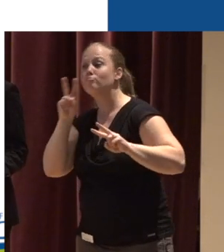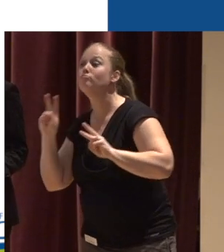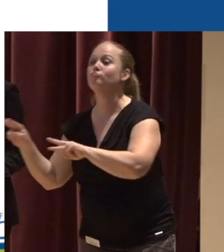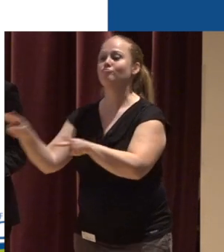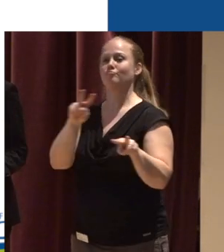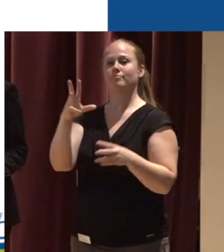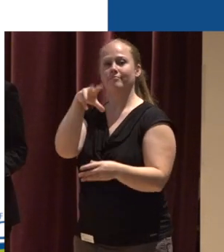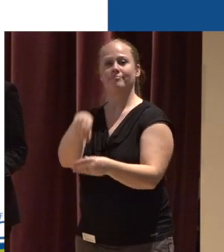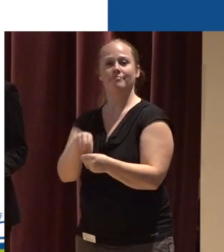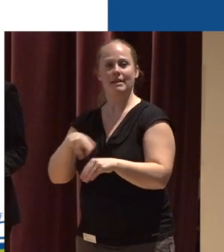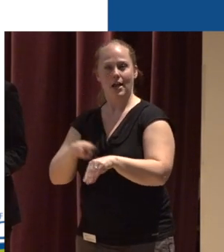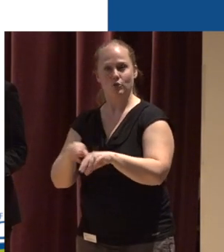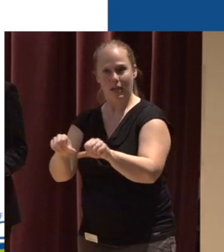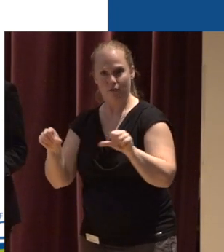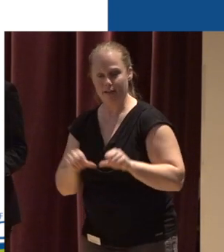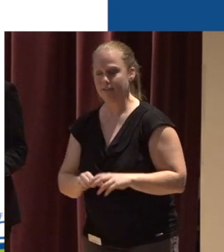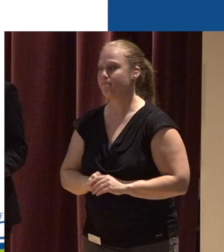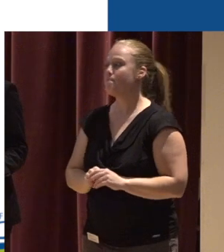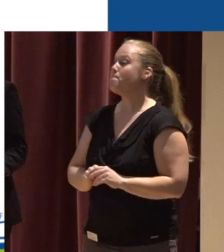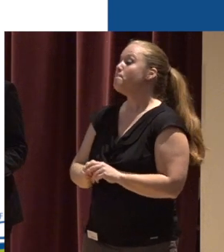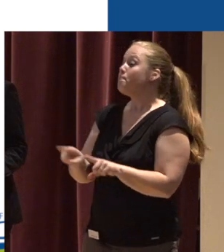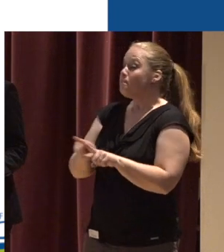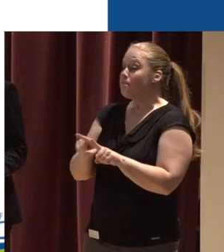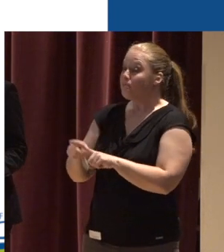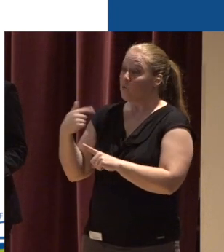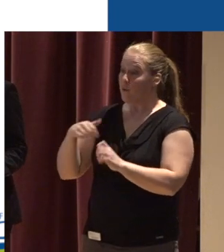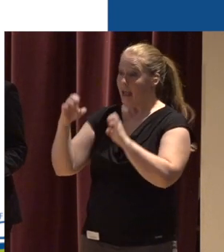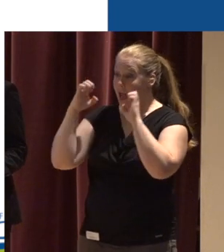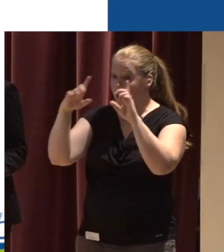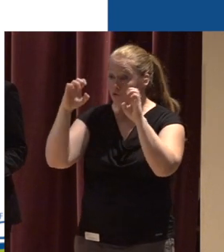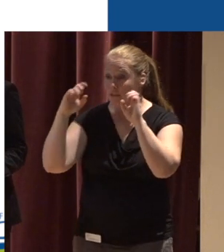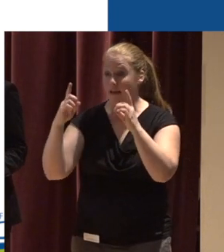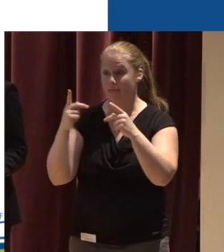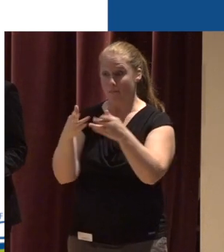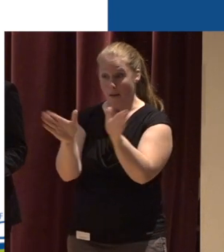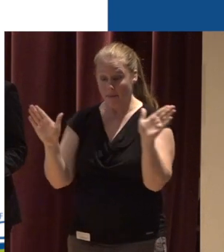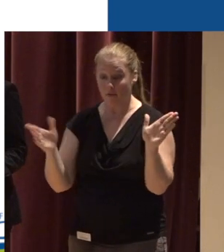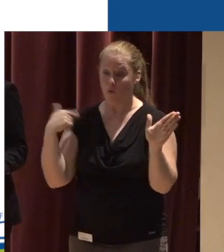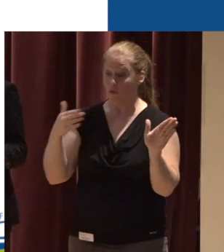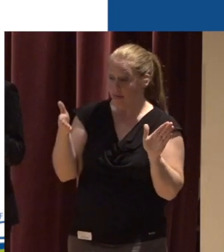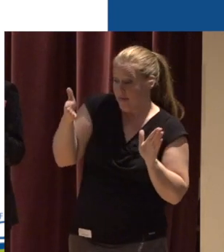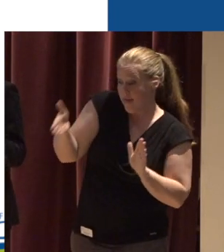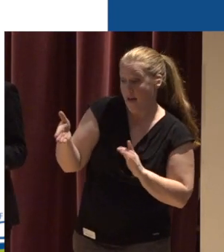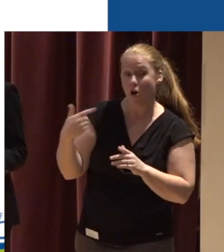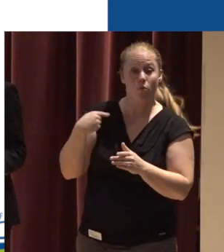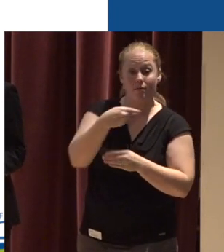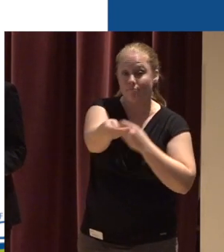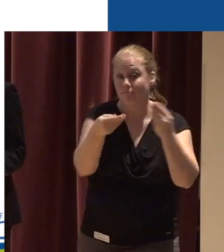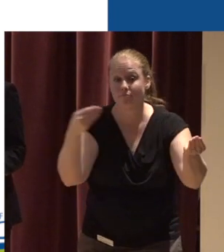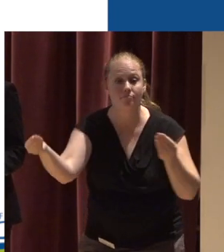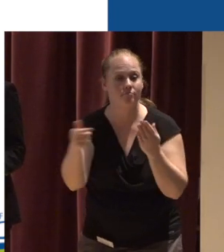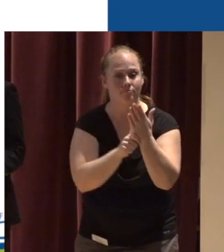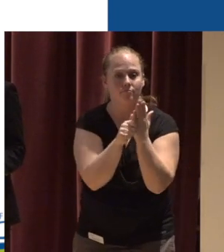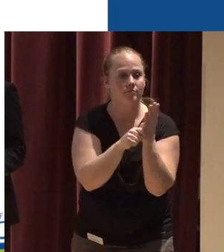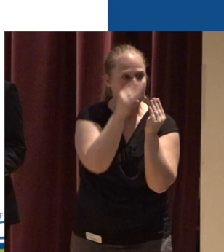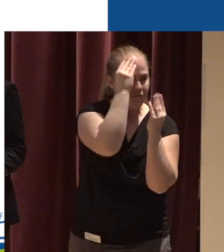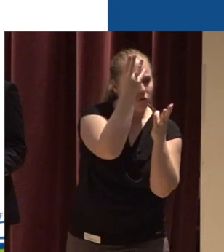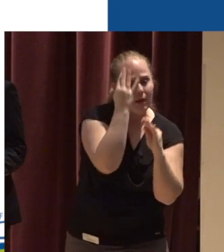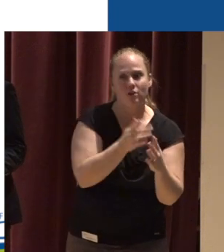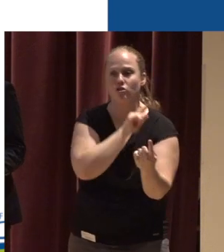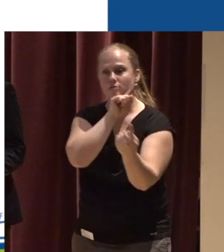A big part of what we do is we educate the public When we're out on site, we are constantly handing out information We're